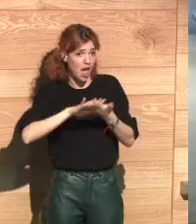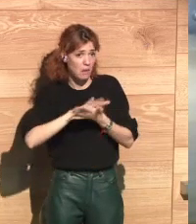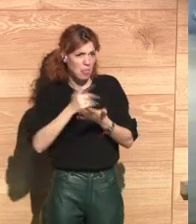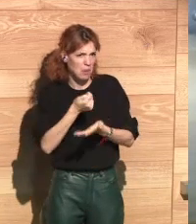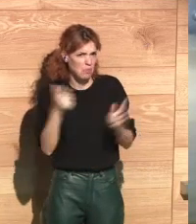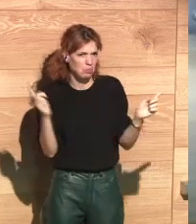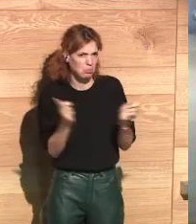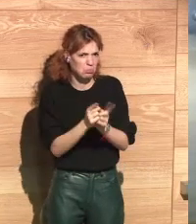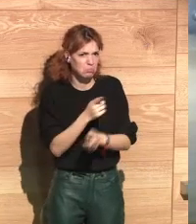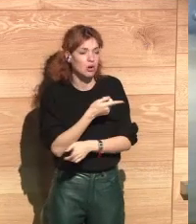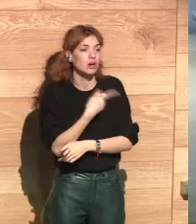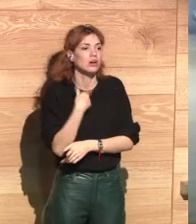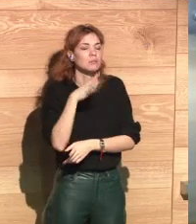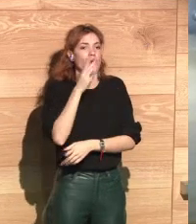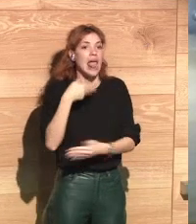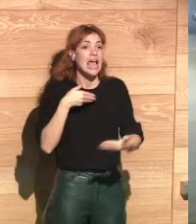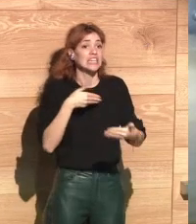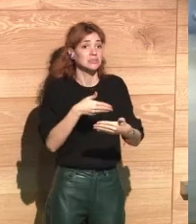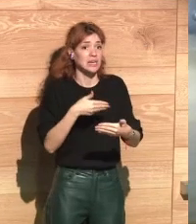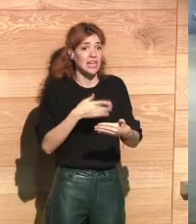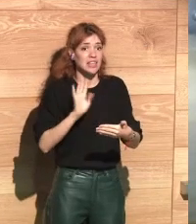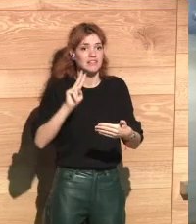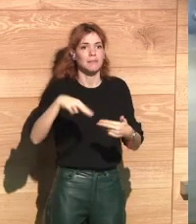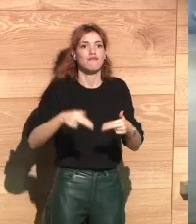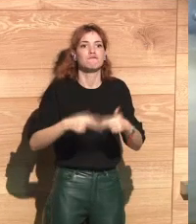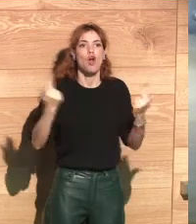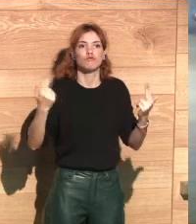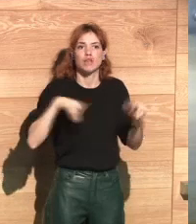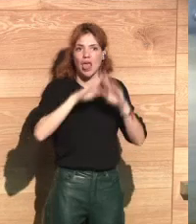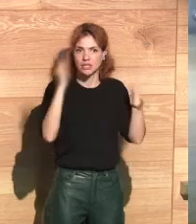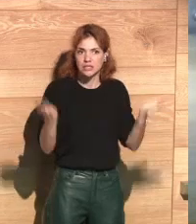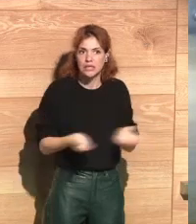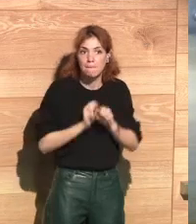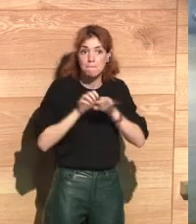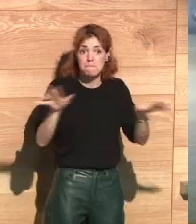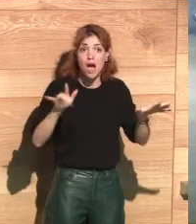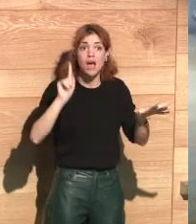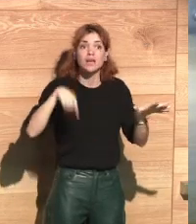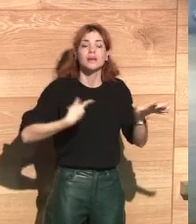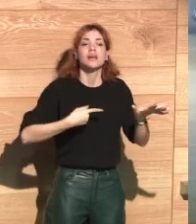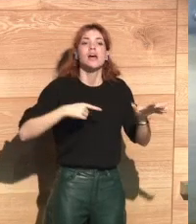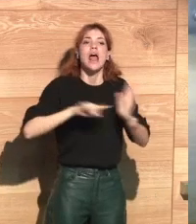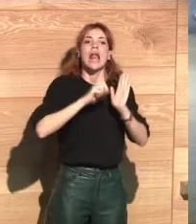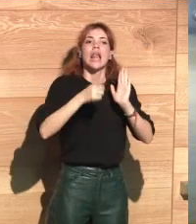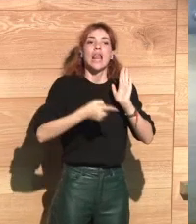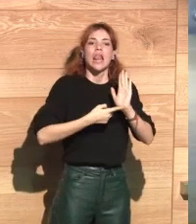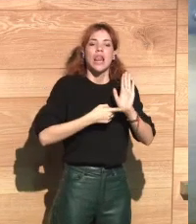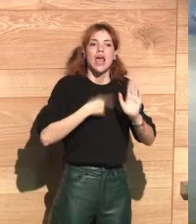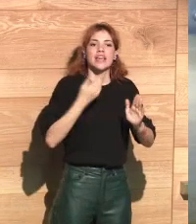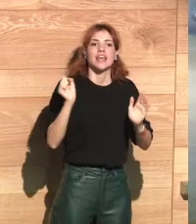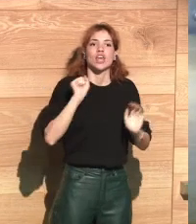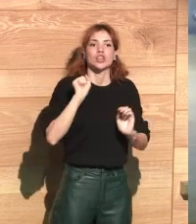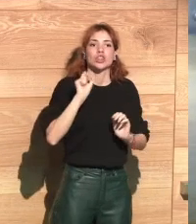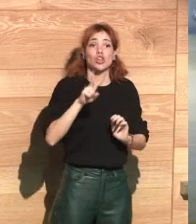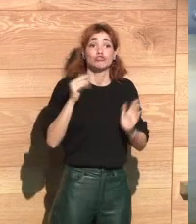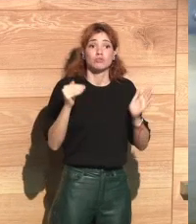into it. Has it really fulfilled the expectations? Has it gone beyond the borders? And if the organic